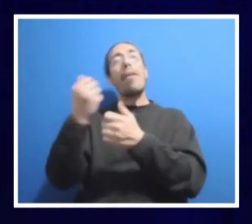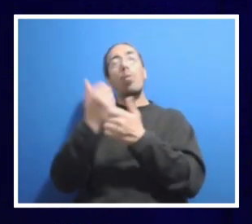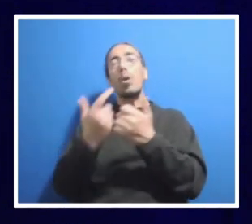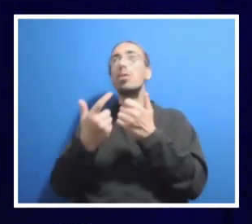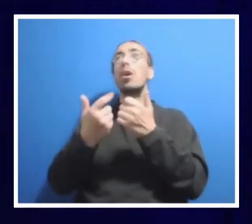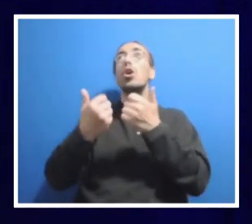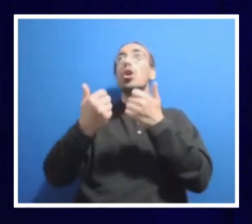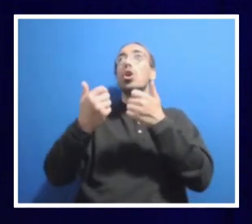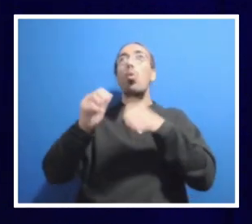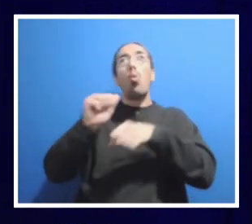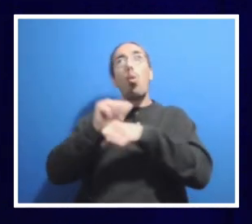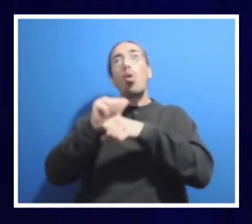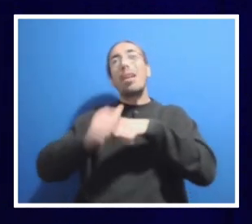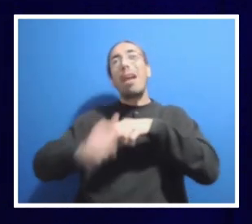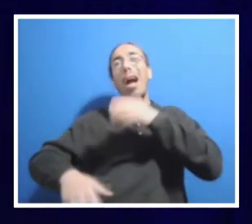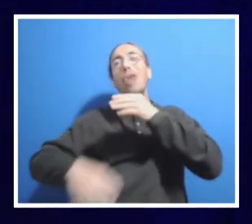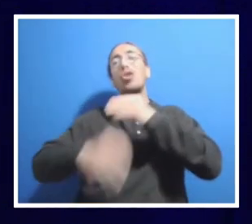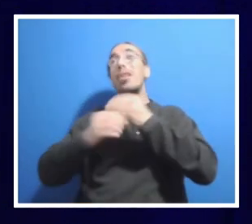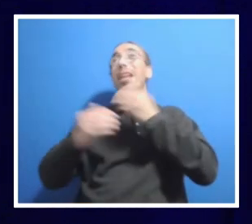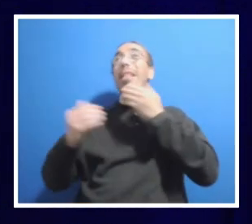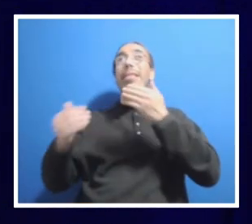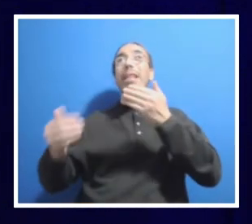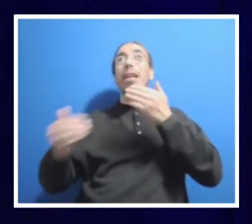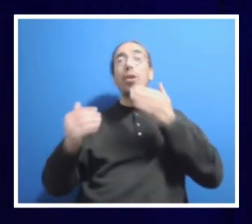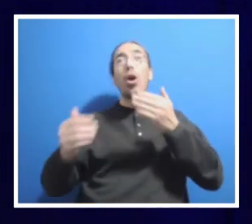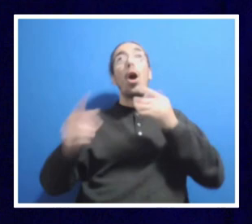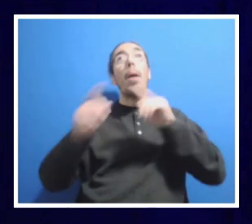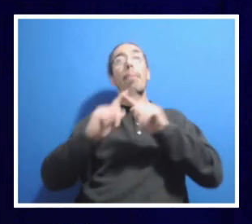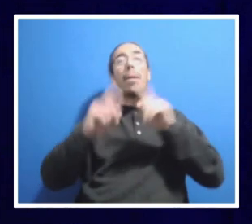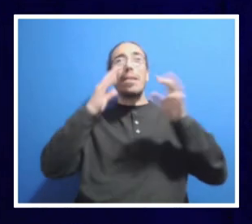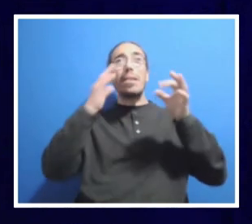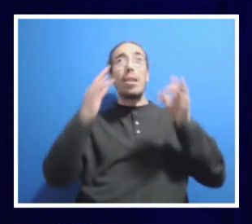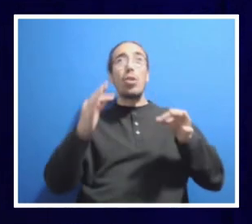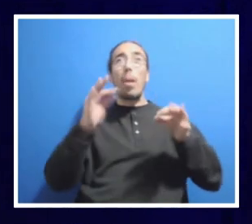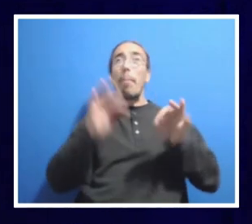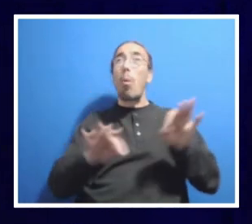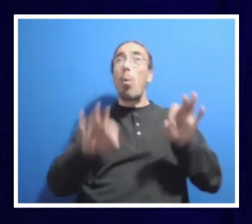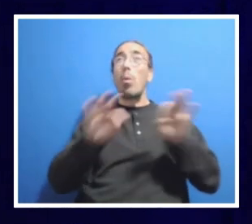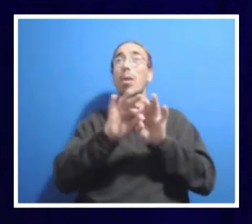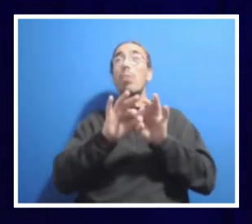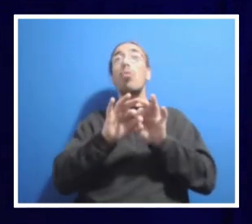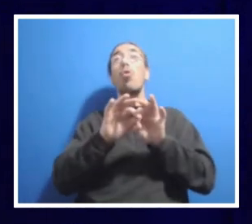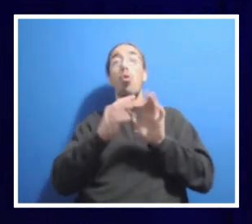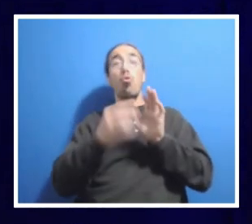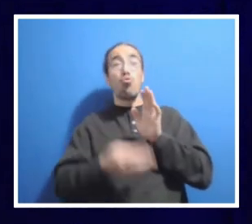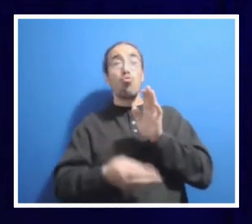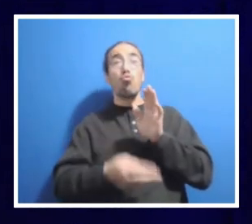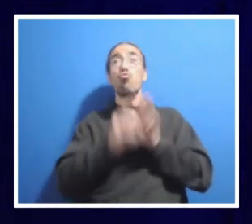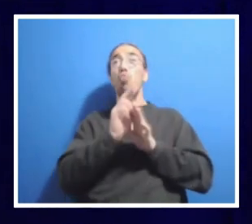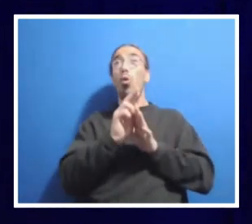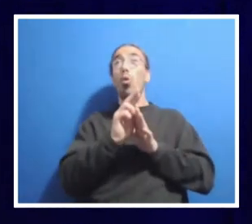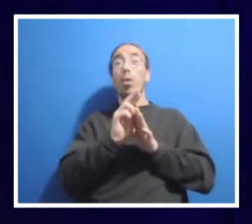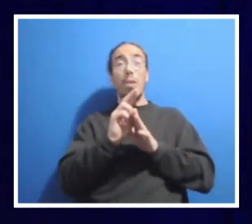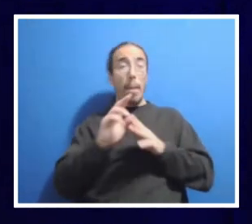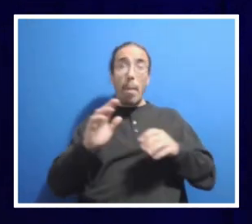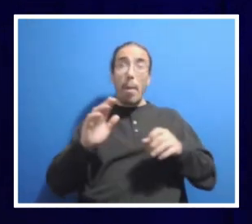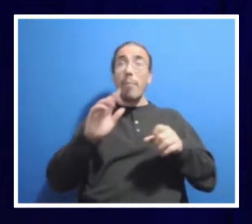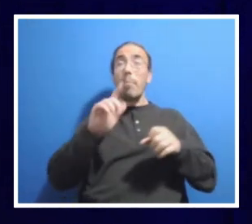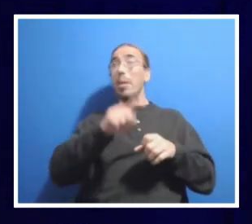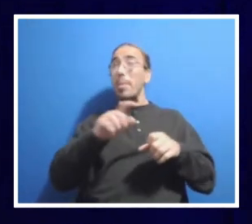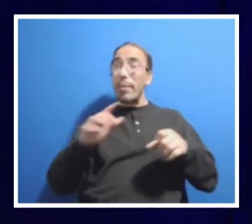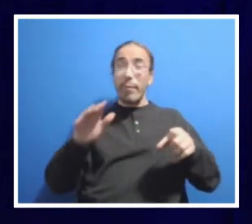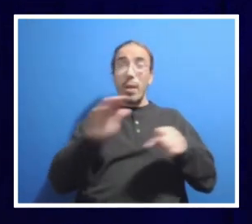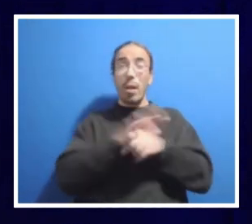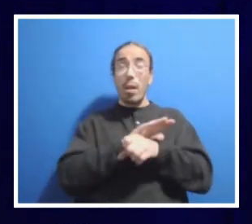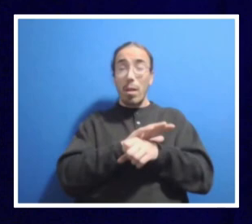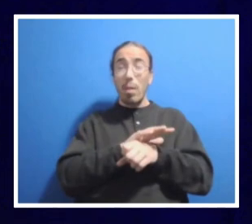it. But the decisions about which are the critical roles that must be filled are appropriately being decided